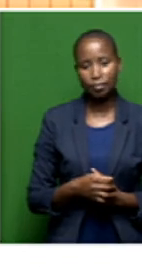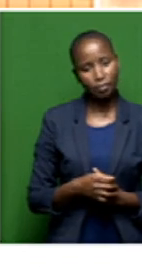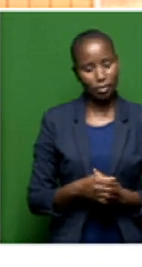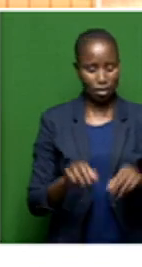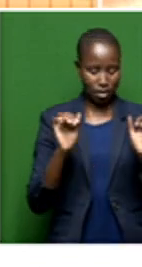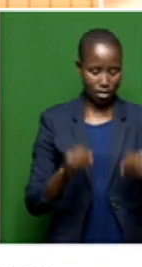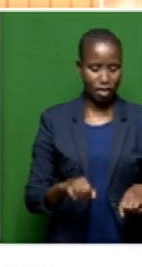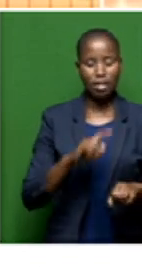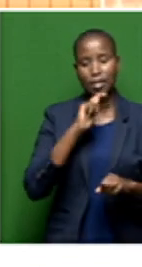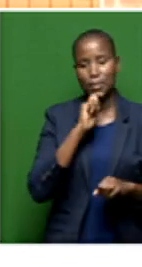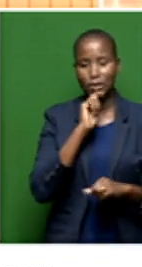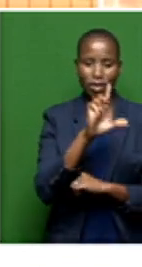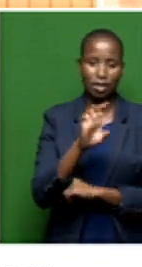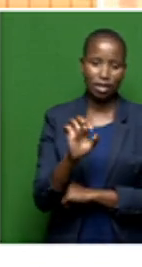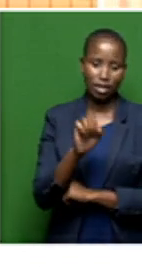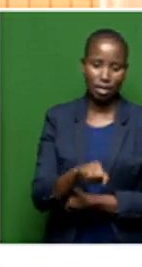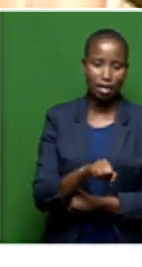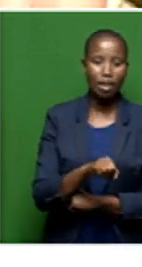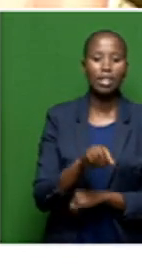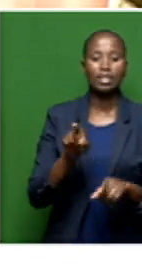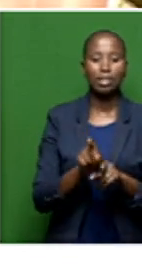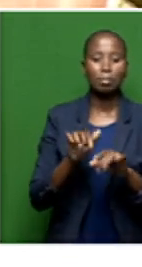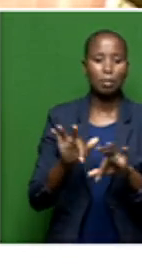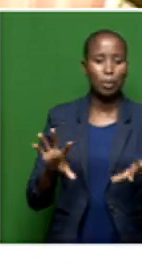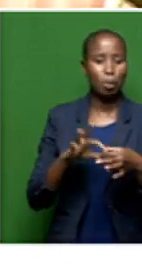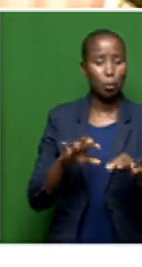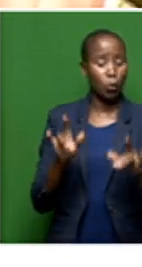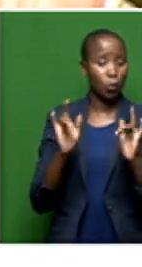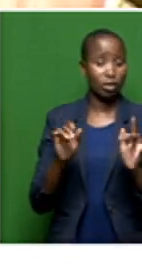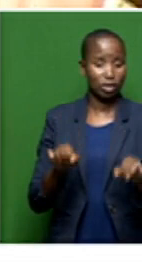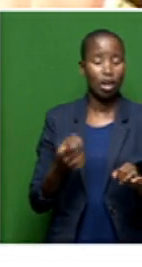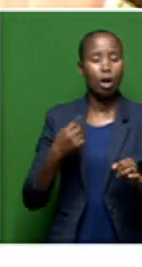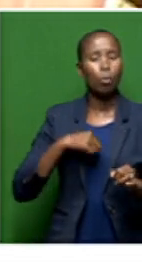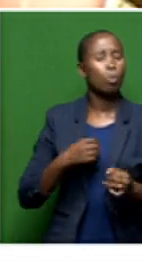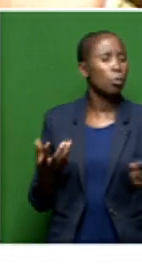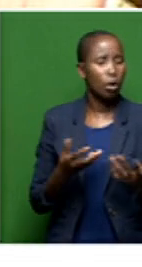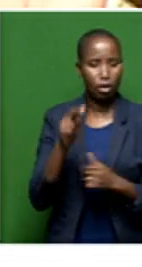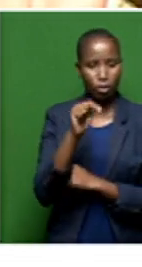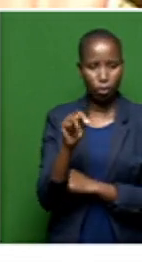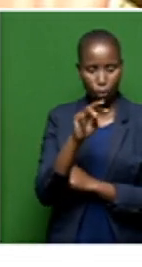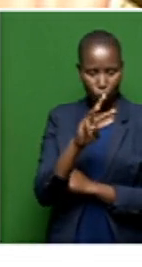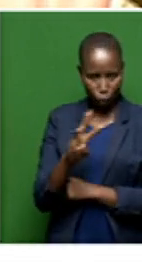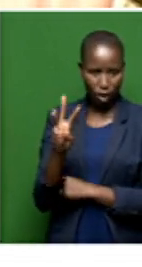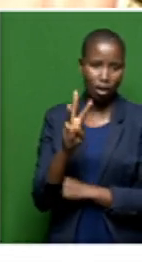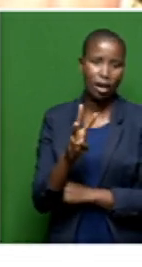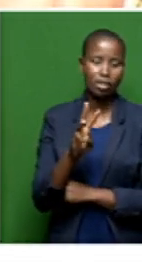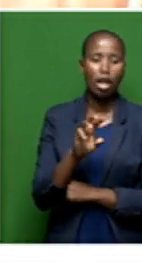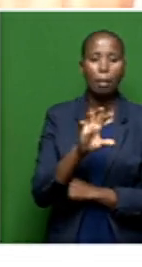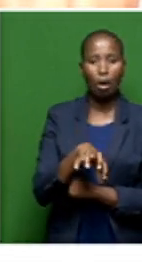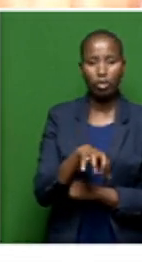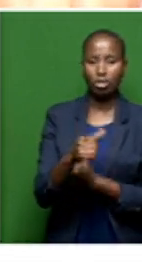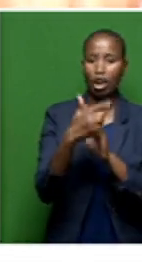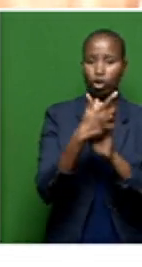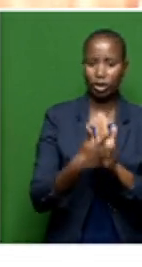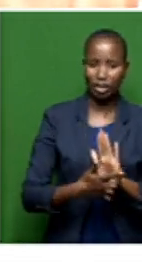Definitely good morning, Leanne. And of course, to the viewers, we are at the Northwest Provincial Legislature in Mahikeng,